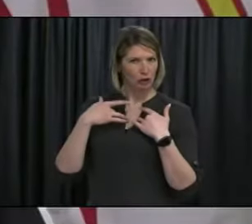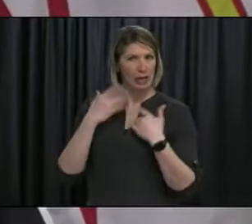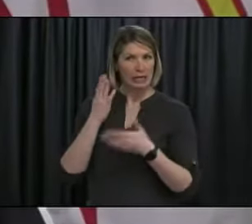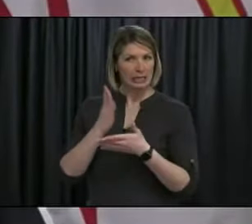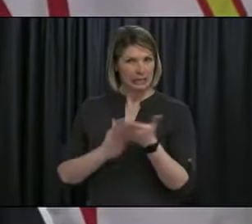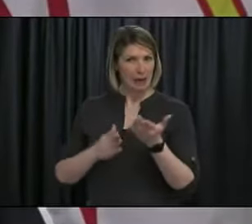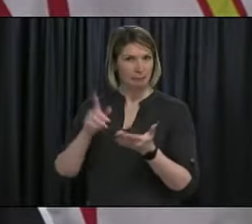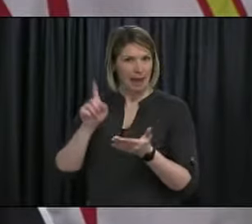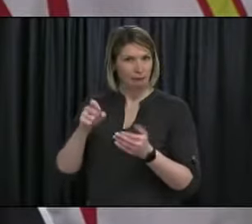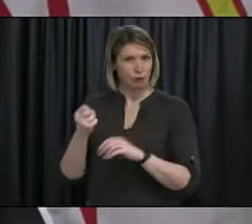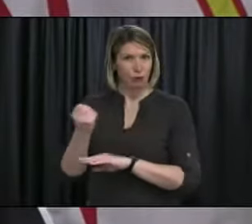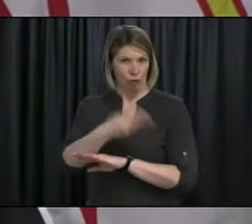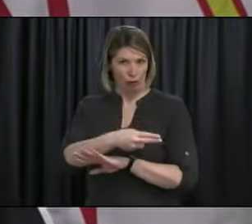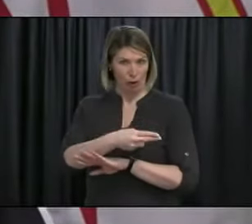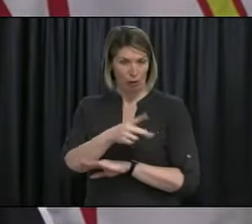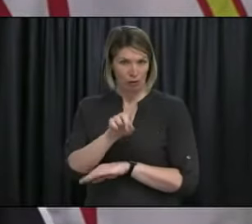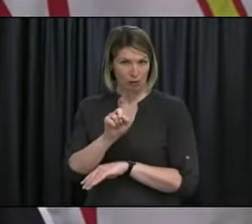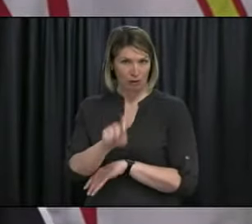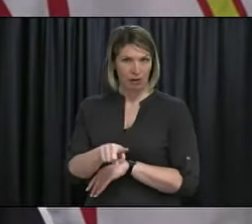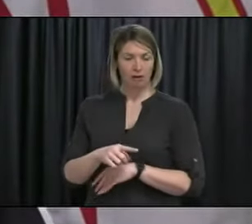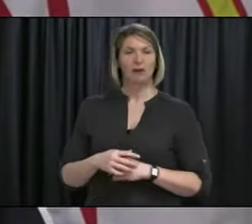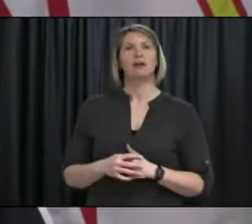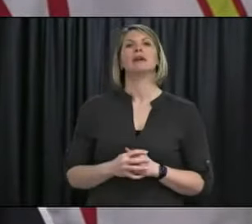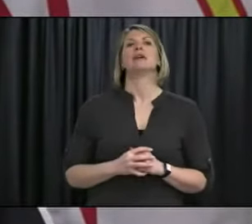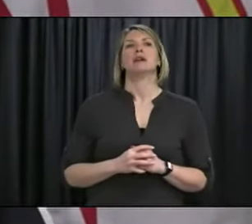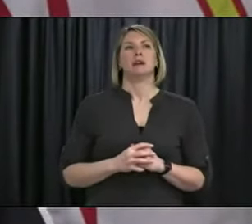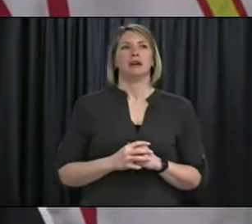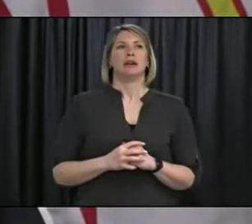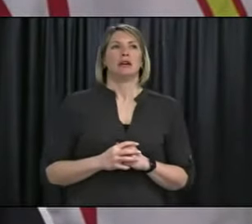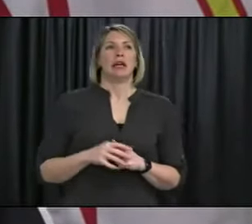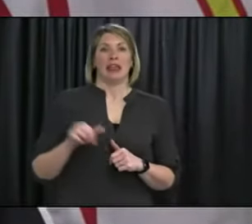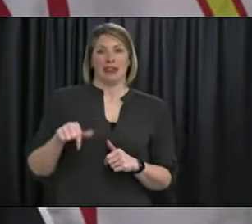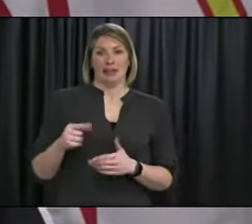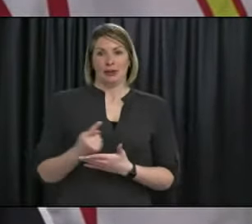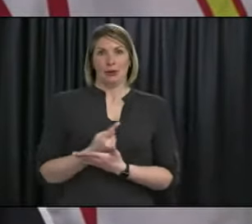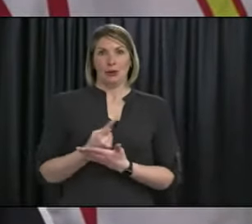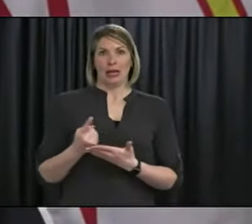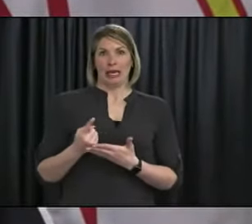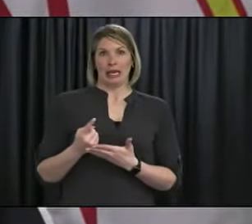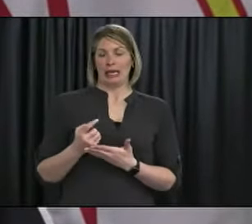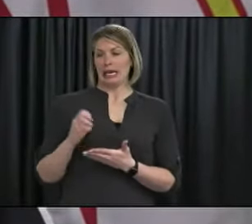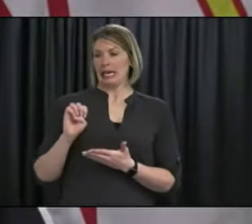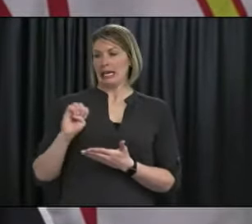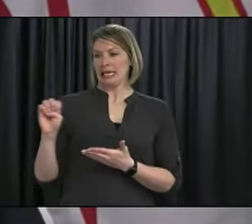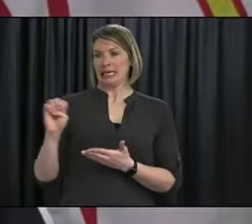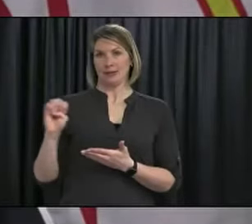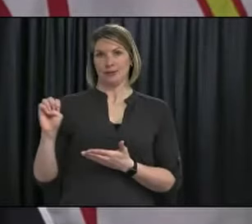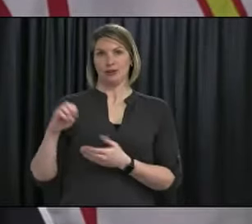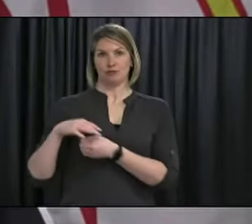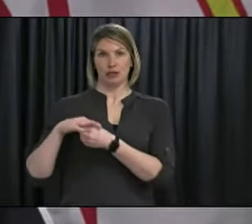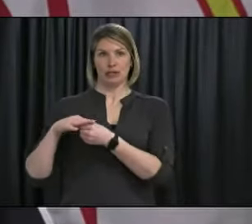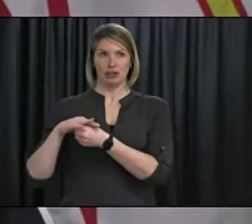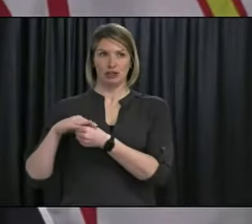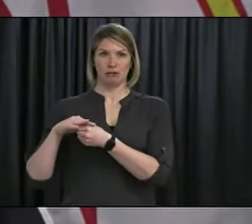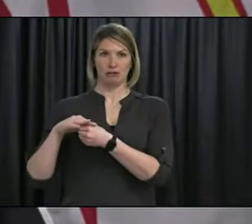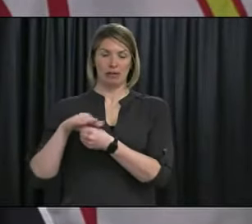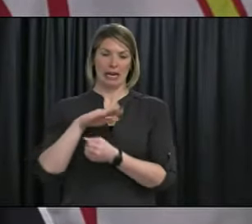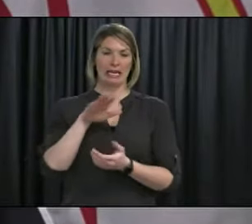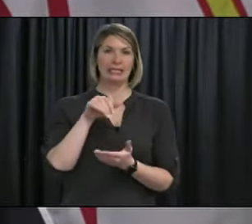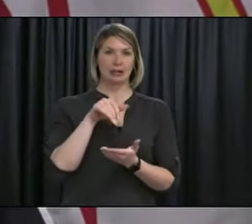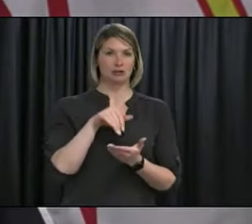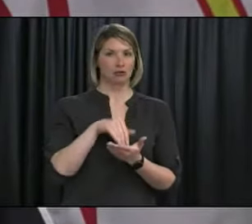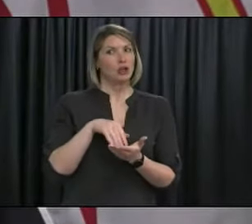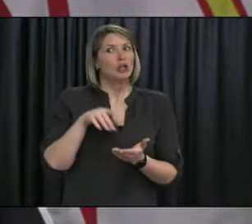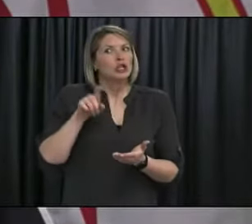Um, so, um, clinics that are happening this week, both in Eastern and Western should actually use the last of